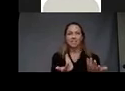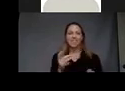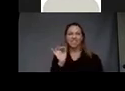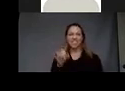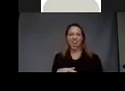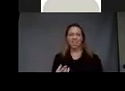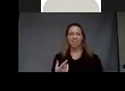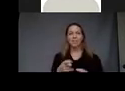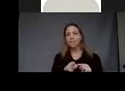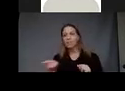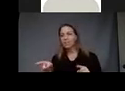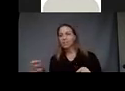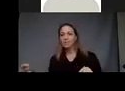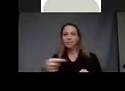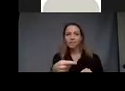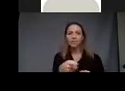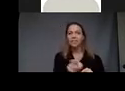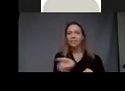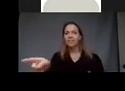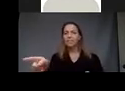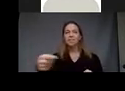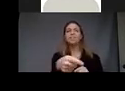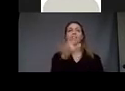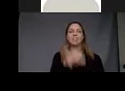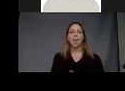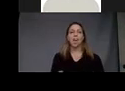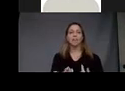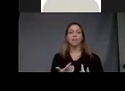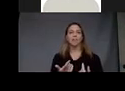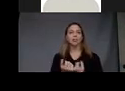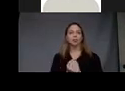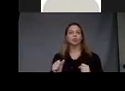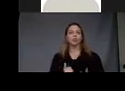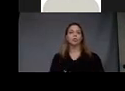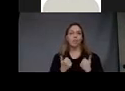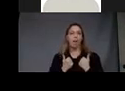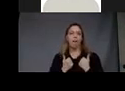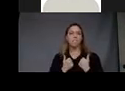She can move from one way station to the other and survive that way.